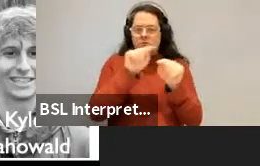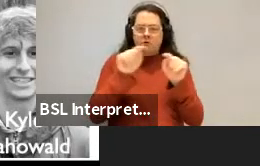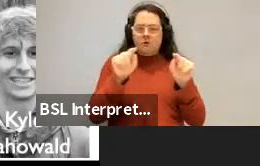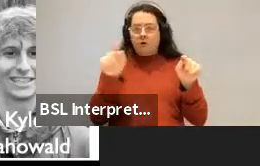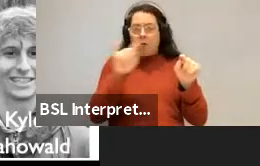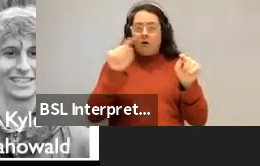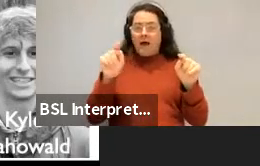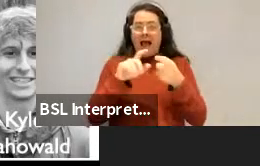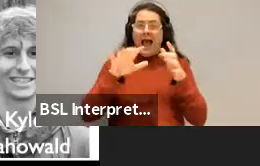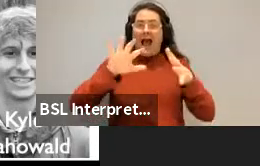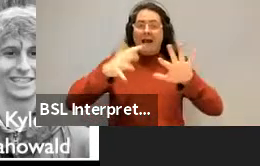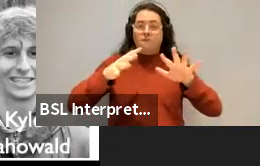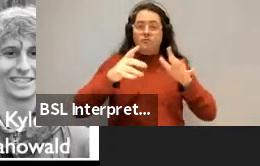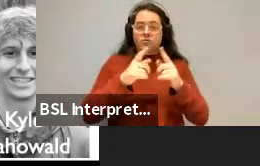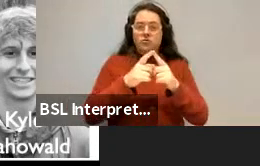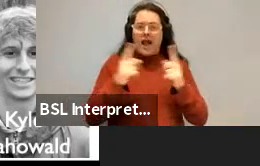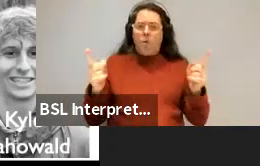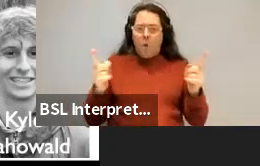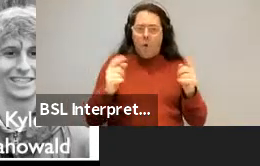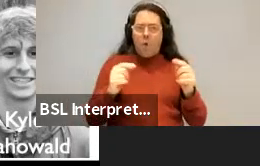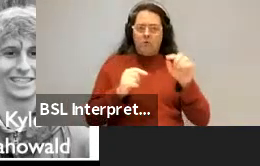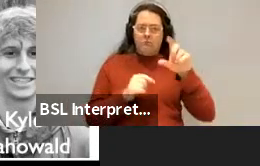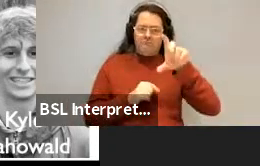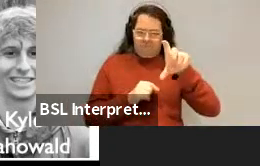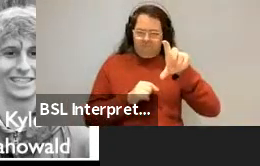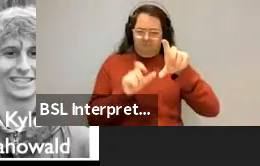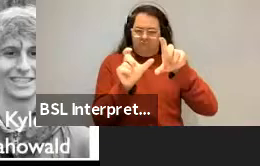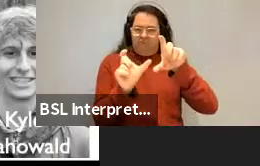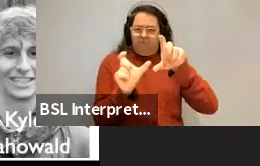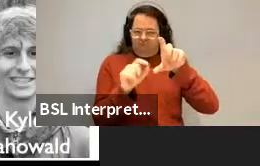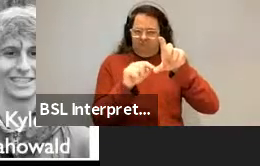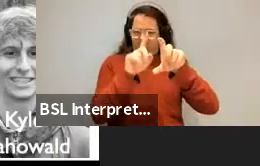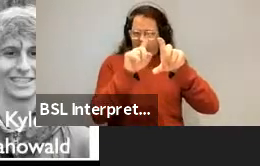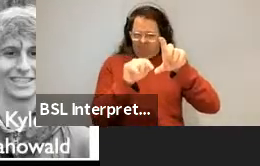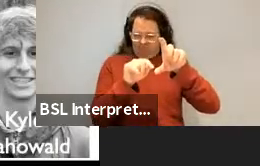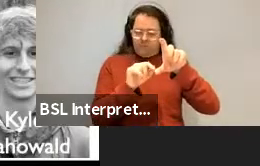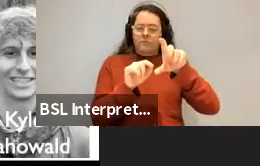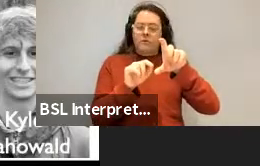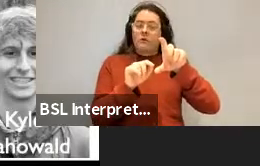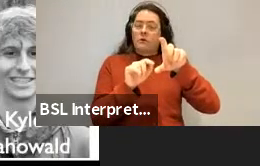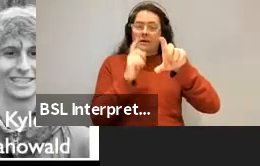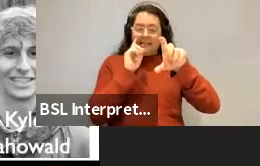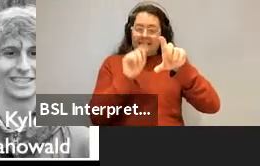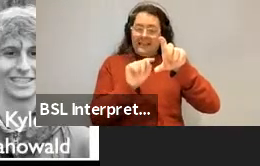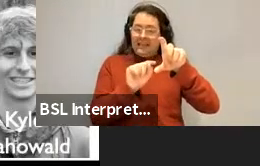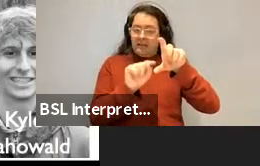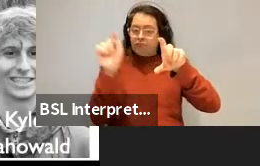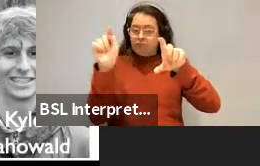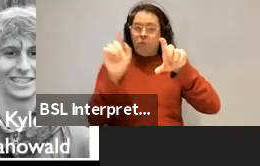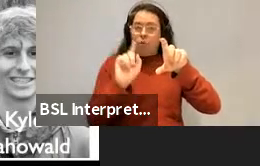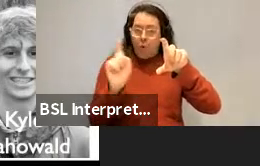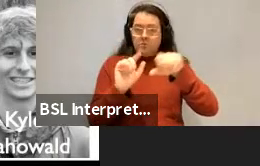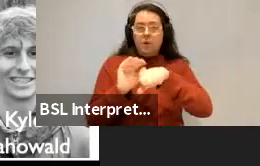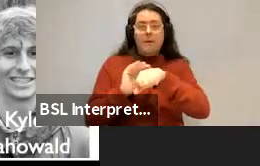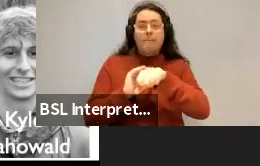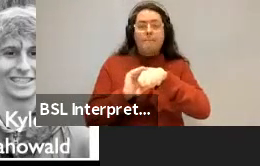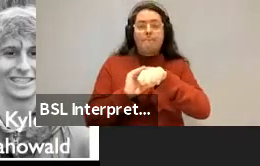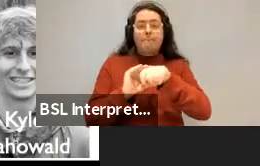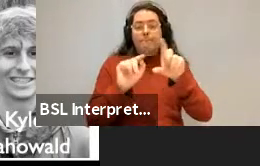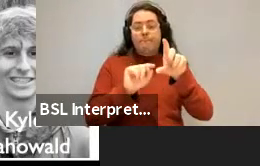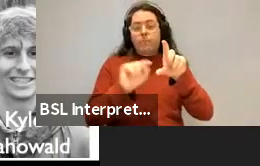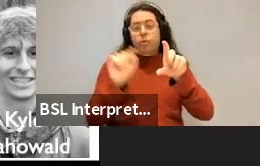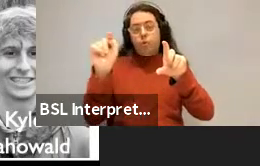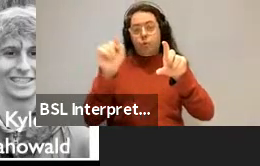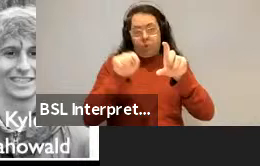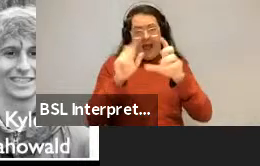for whatever length that is, for whatever sentence length that is. And what you see is that the blue line, which is what